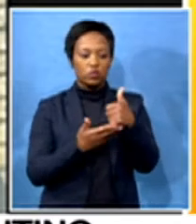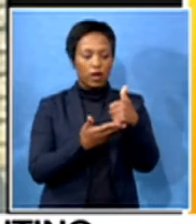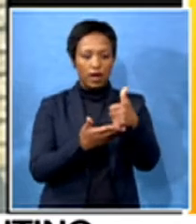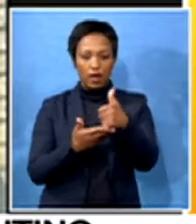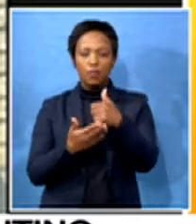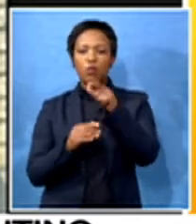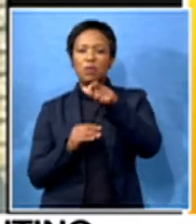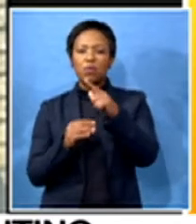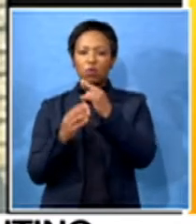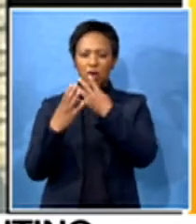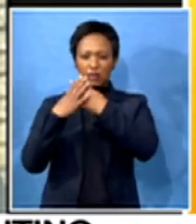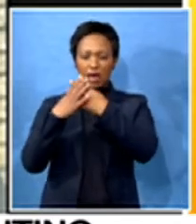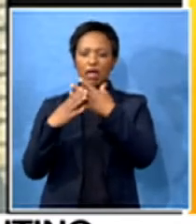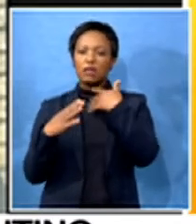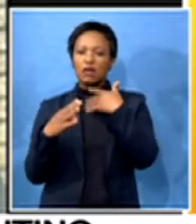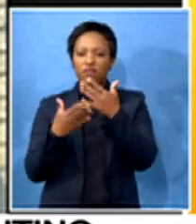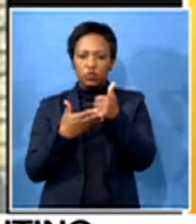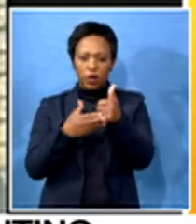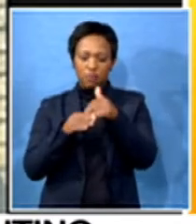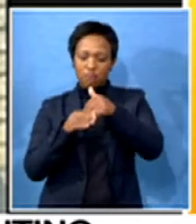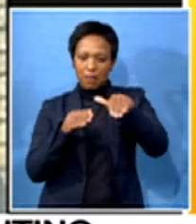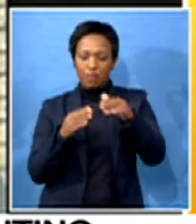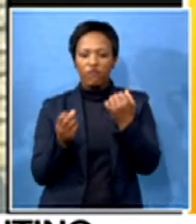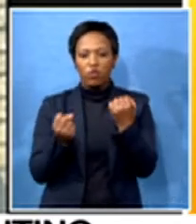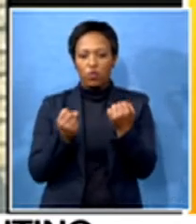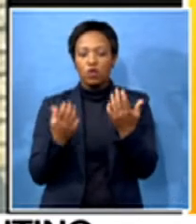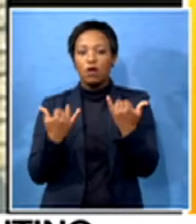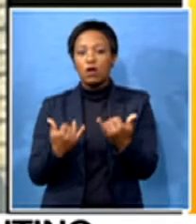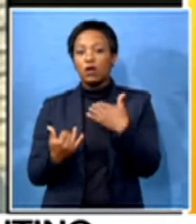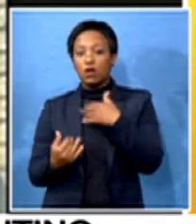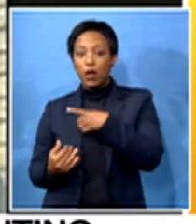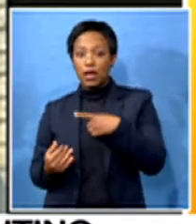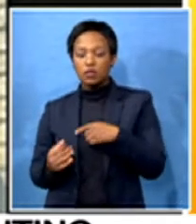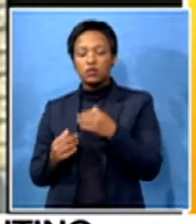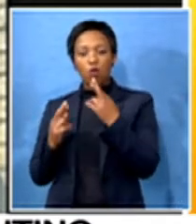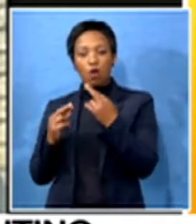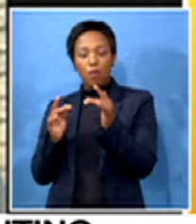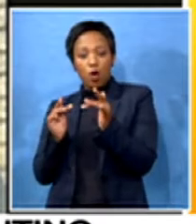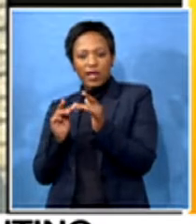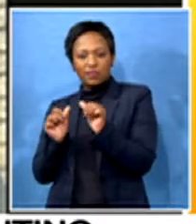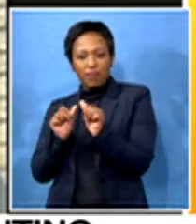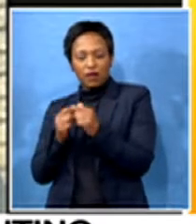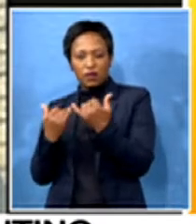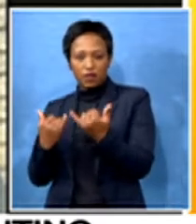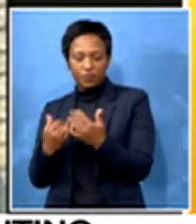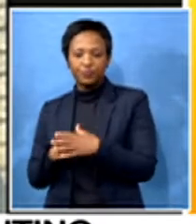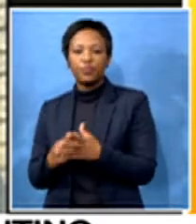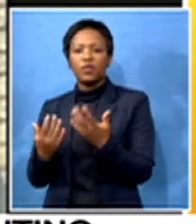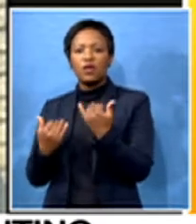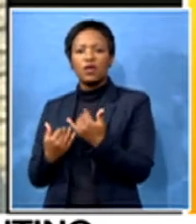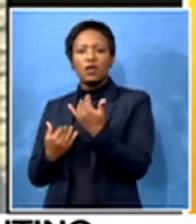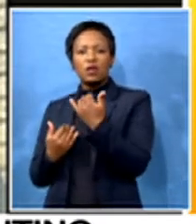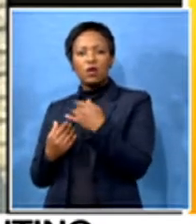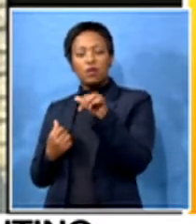Nigerian justice system. So, ladies, welcome back. Hopefully, we'll have a better connection this time around. So, if I can